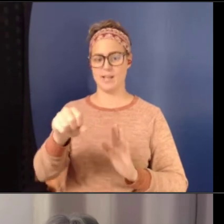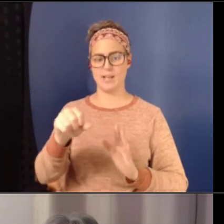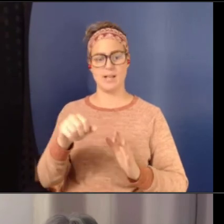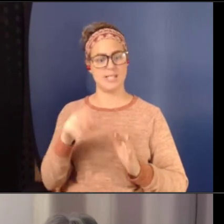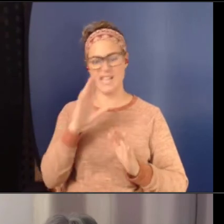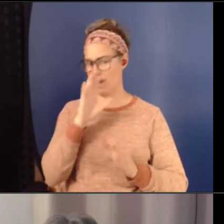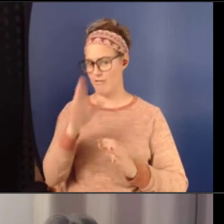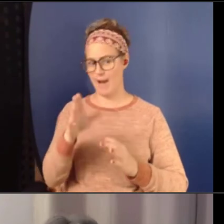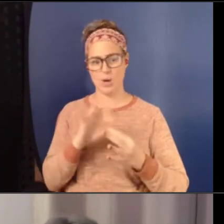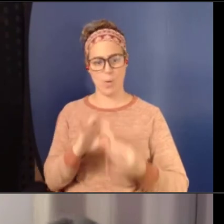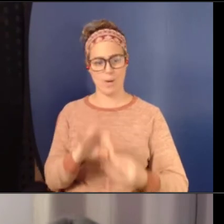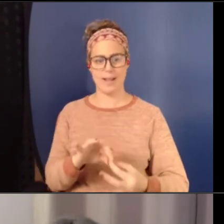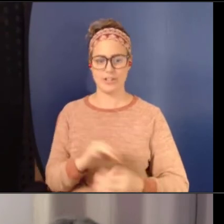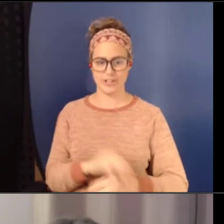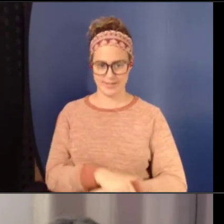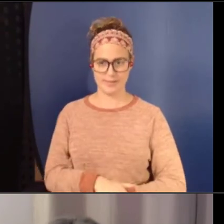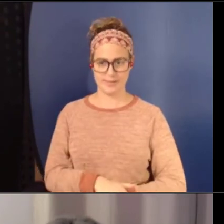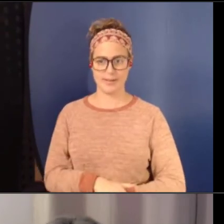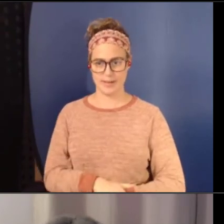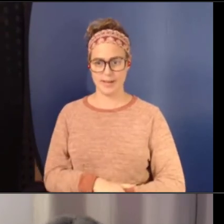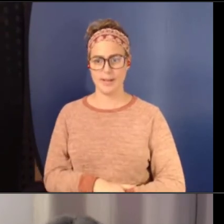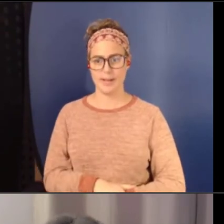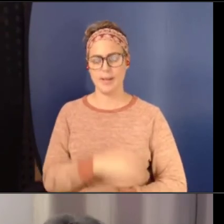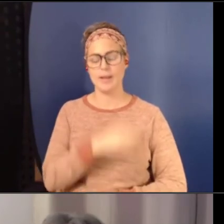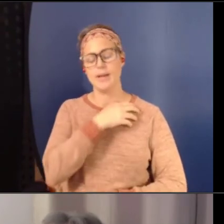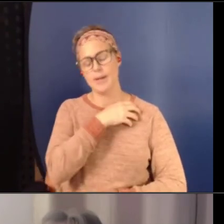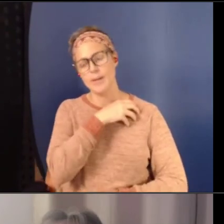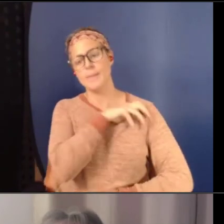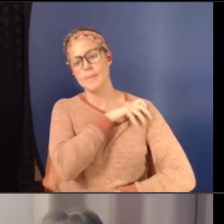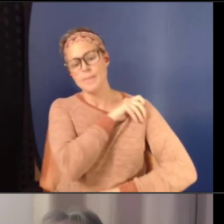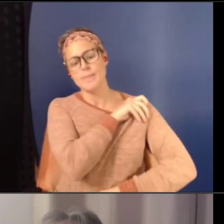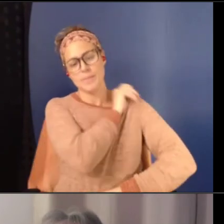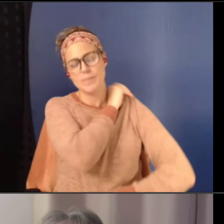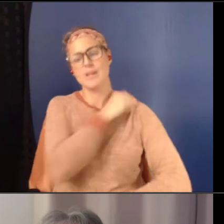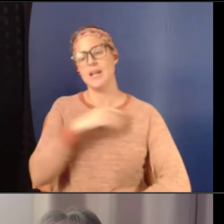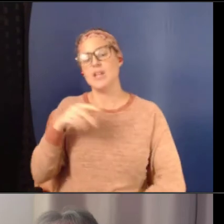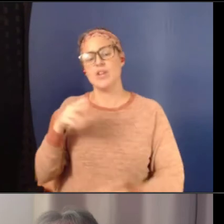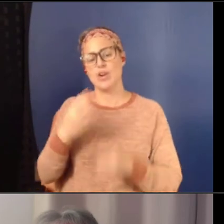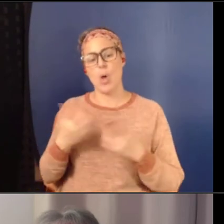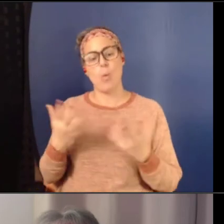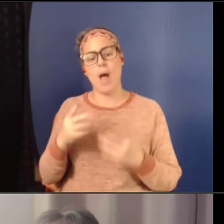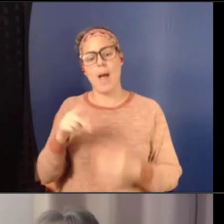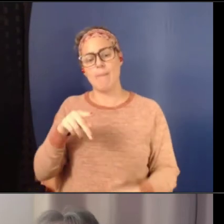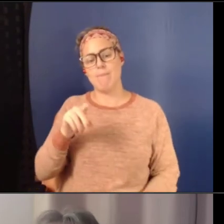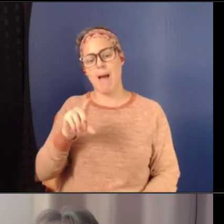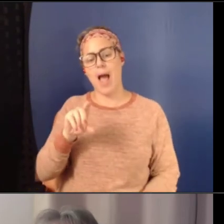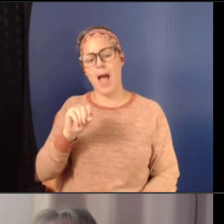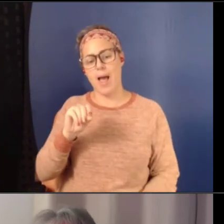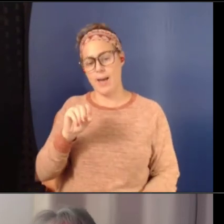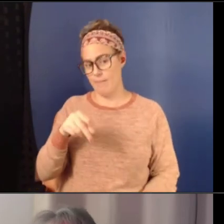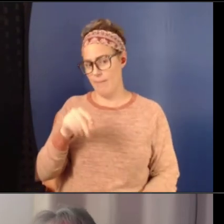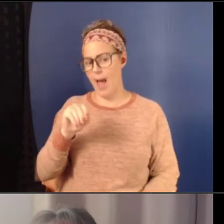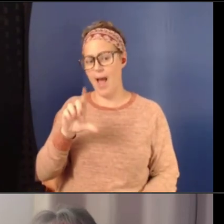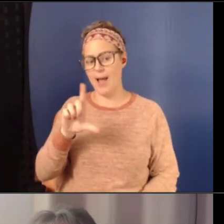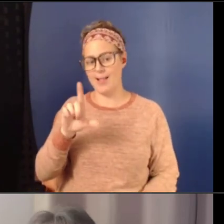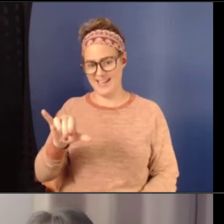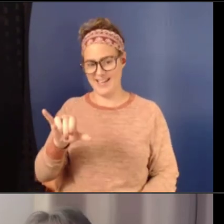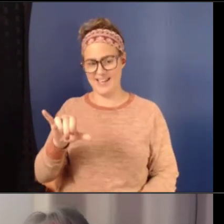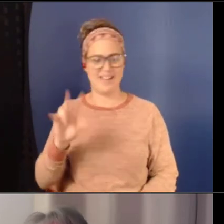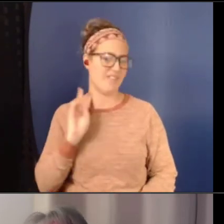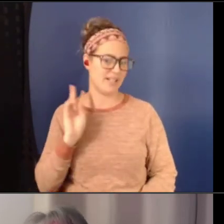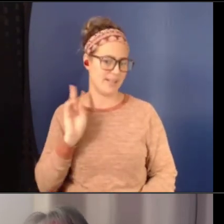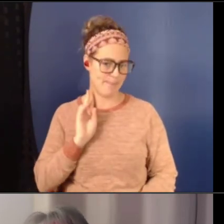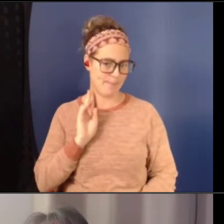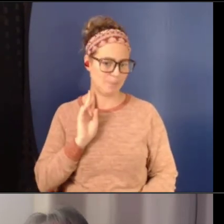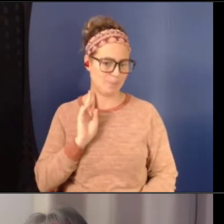talking about them as David Finkelhorst talked to them about, uh, poly victims. And so we have shown in that, that, that with that